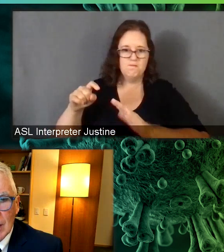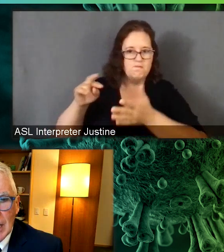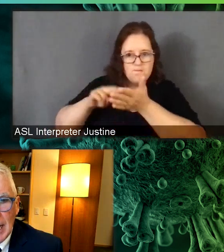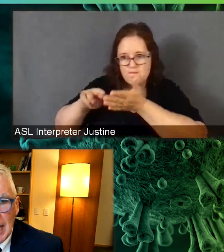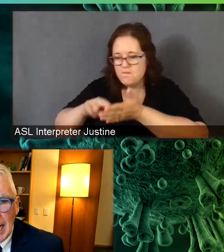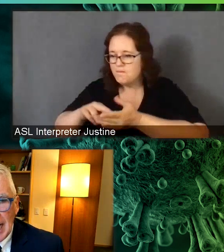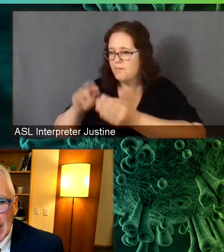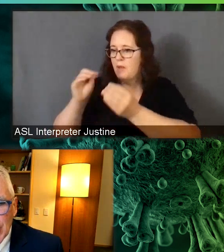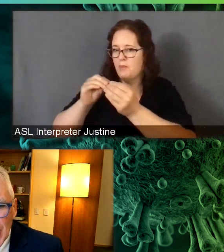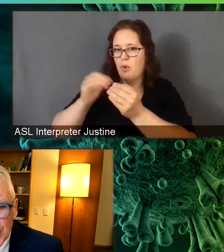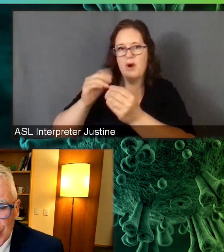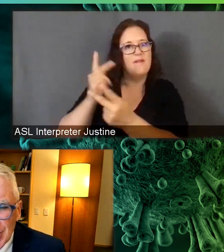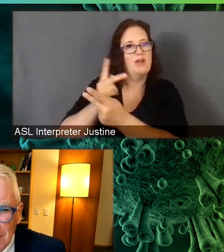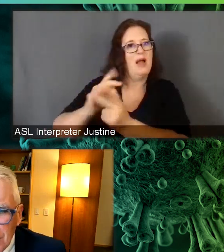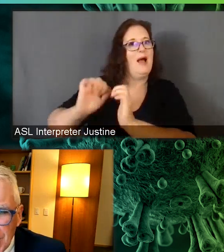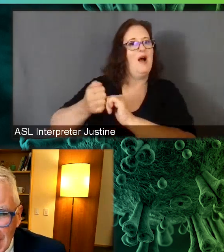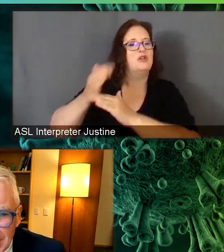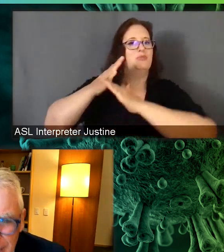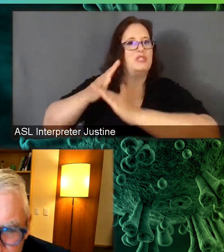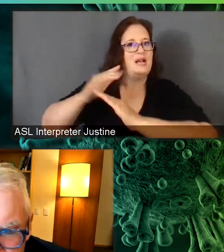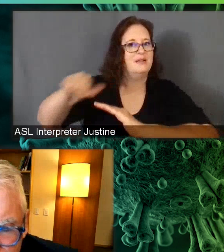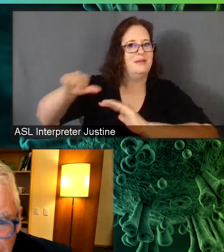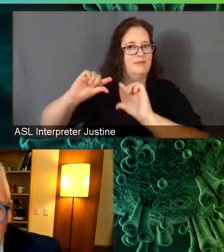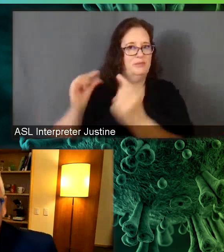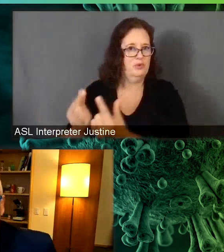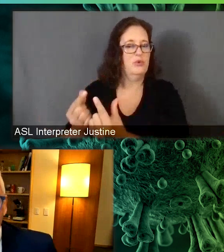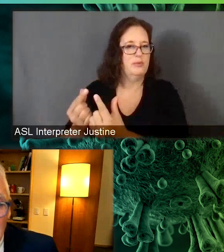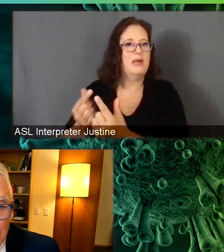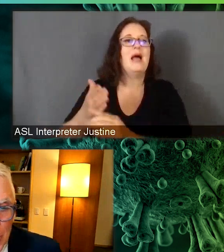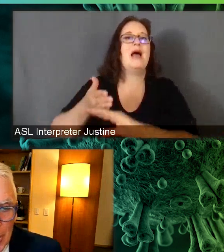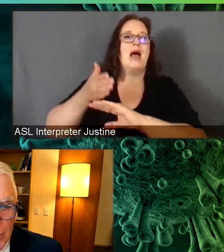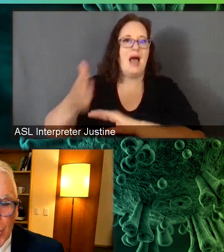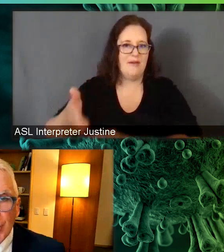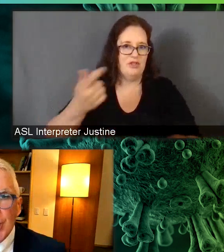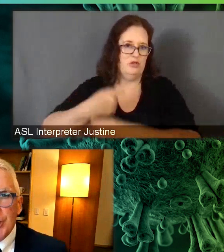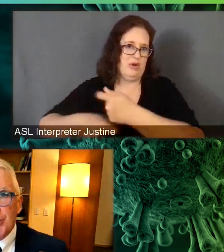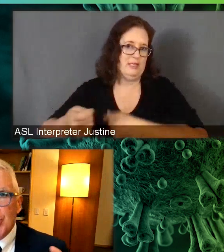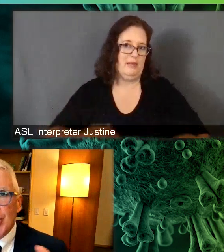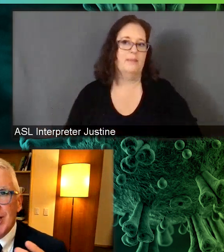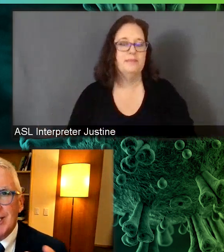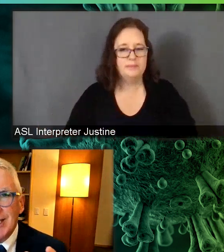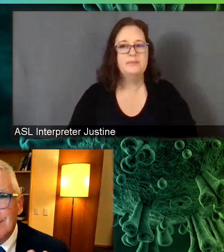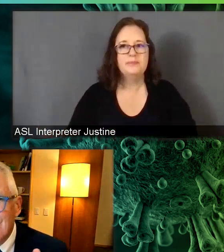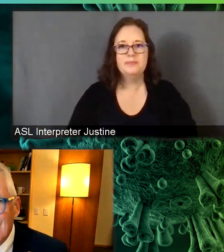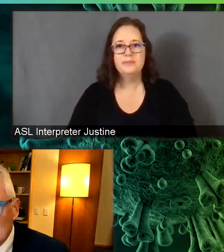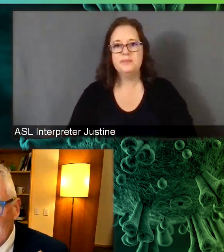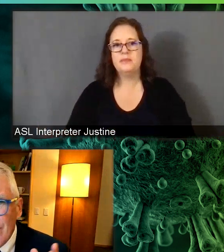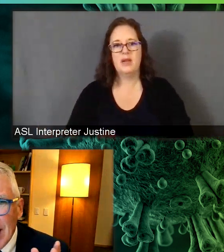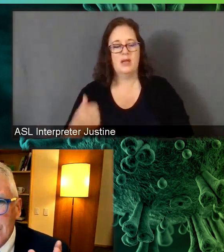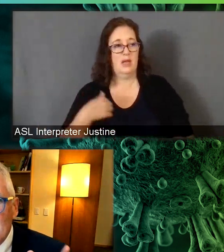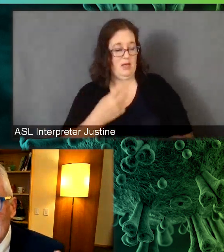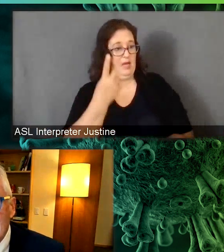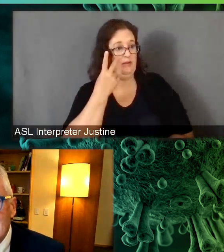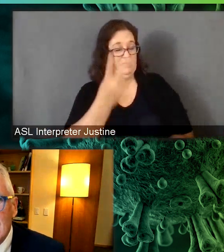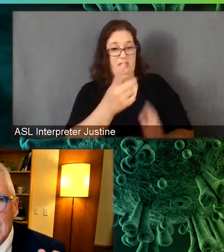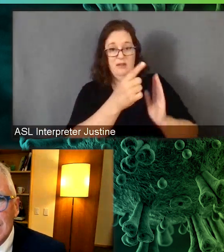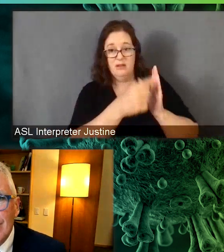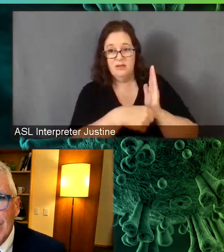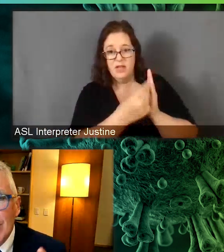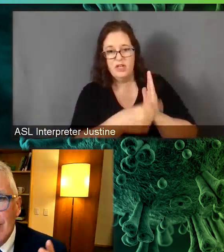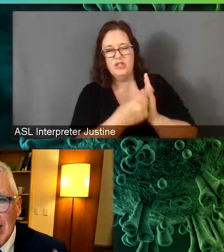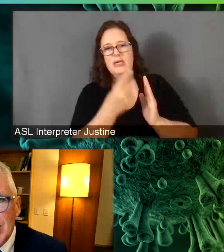transplant. And Josh, there's a number that I seem to have seen from the oncology literature that suggests that 25%